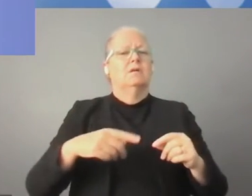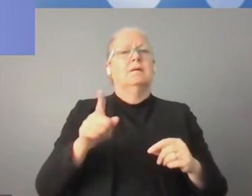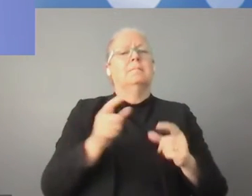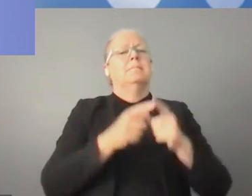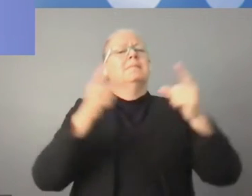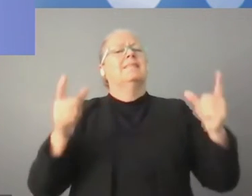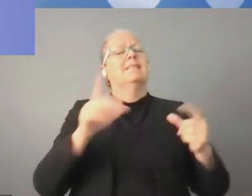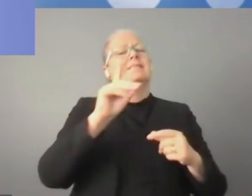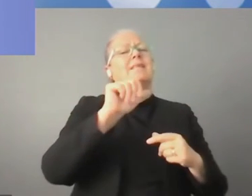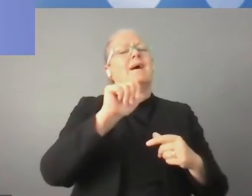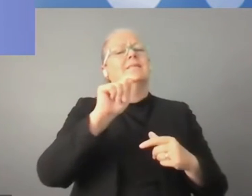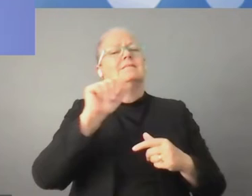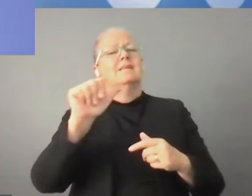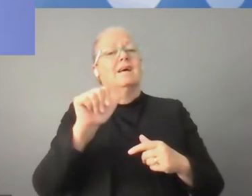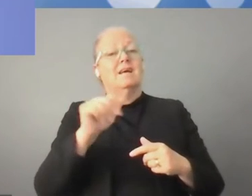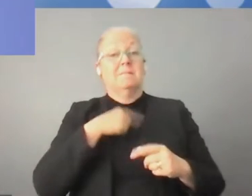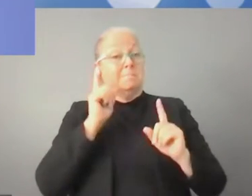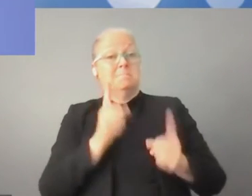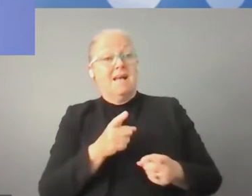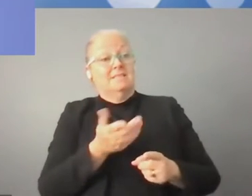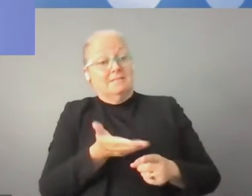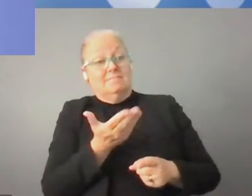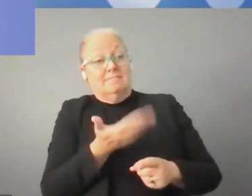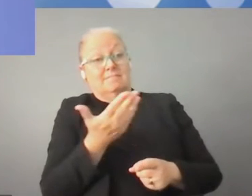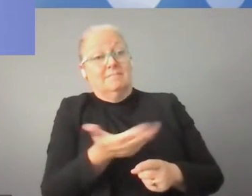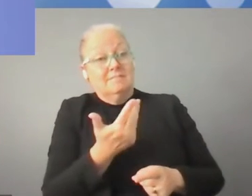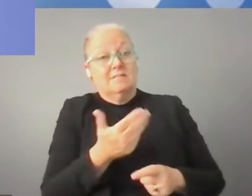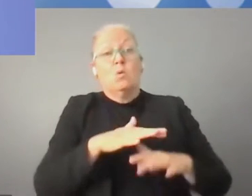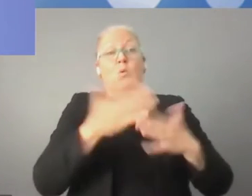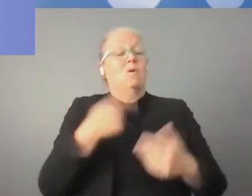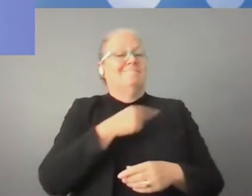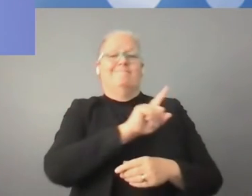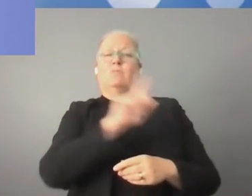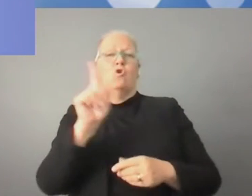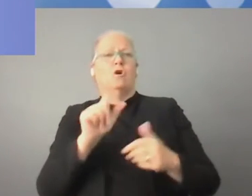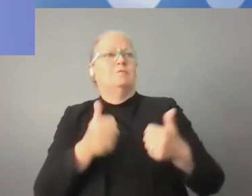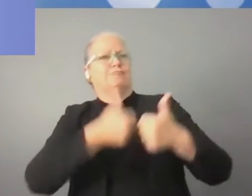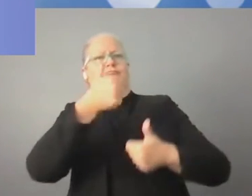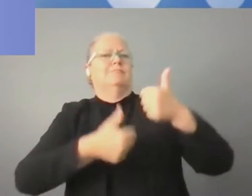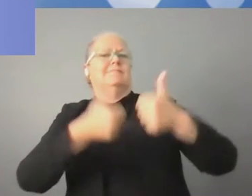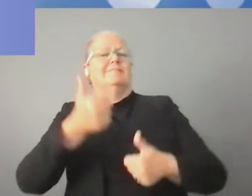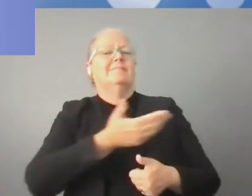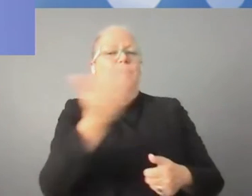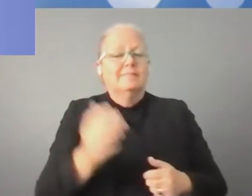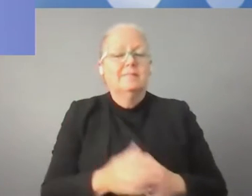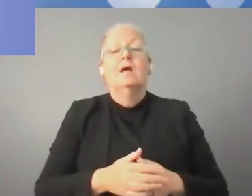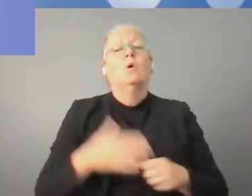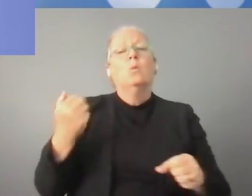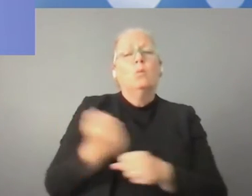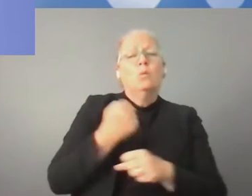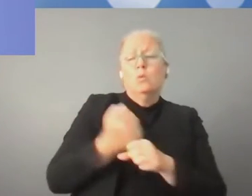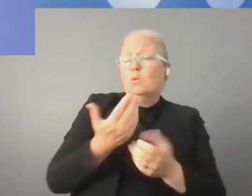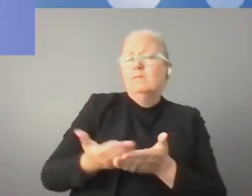will not be competitive. The second challenge is about the workforce. Sometimes we have general problems with